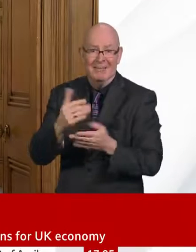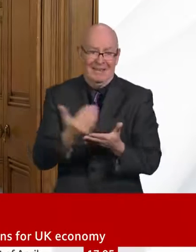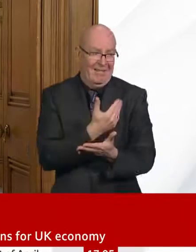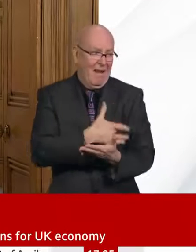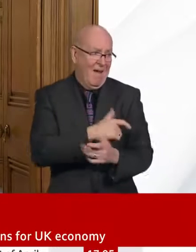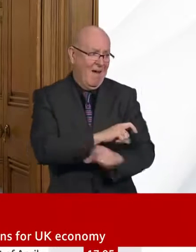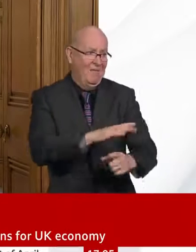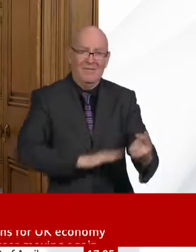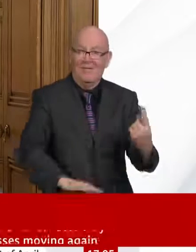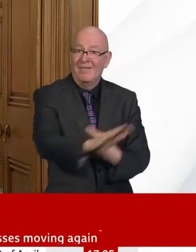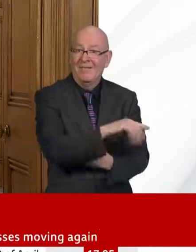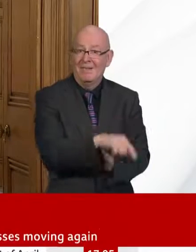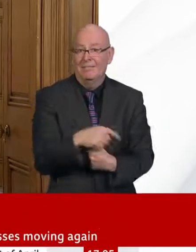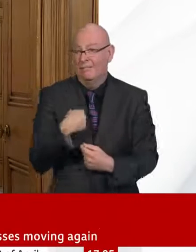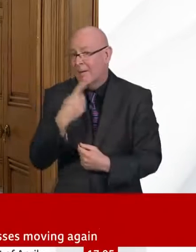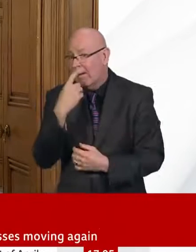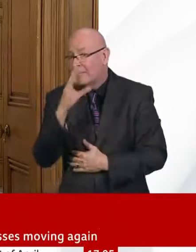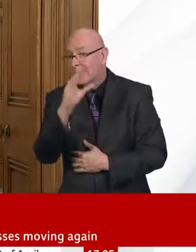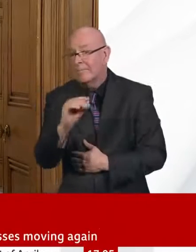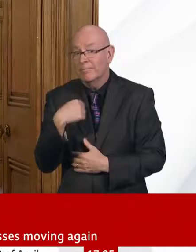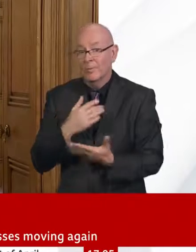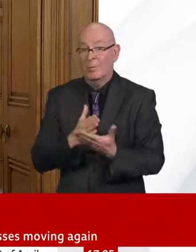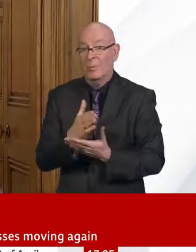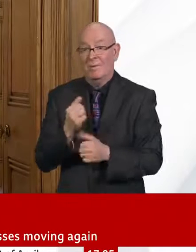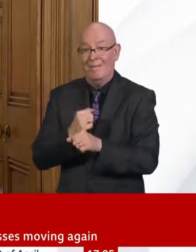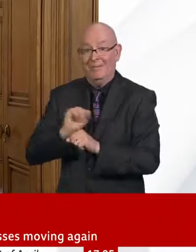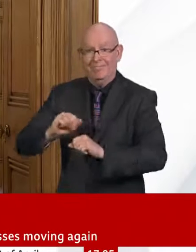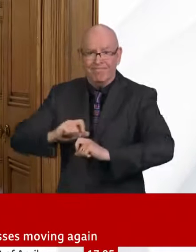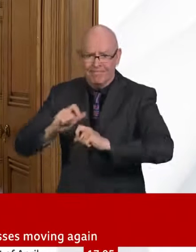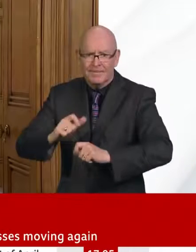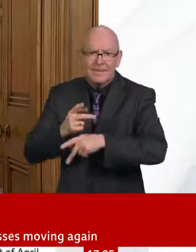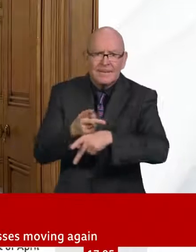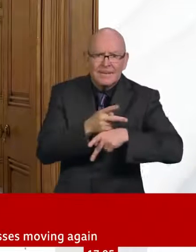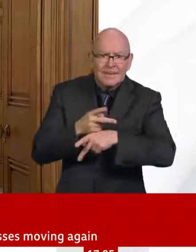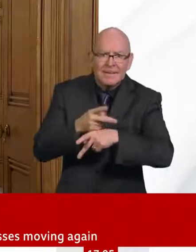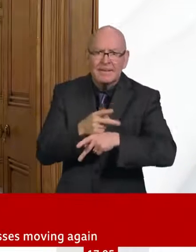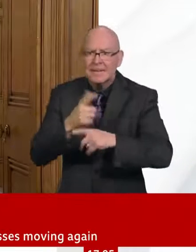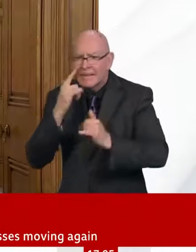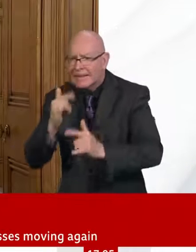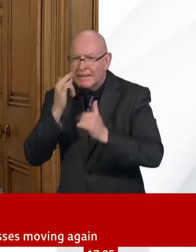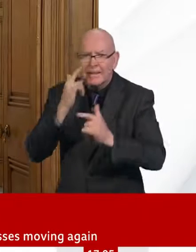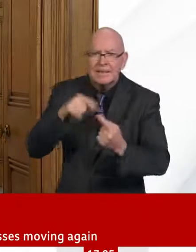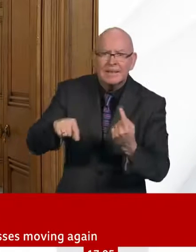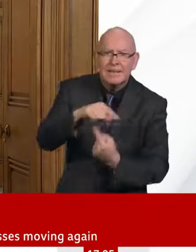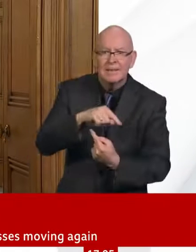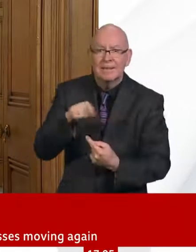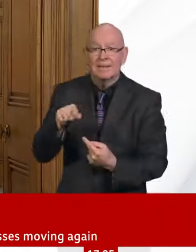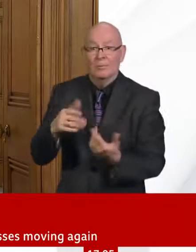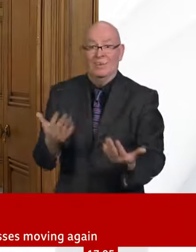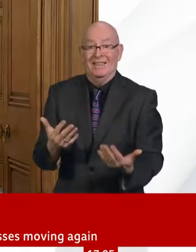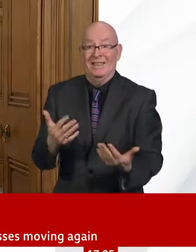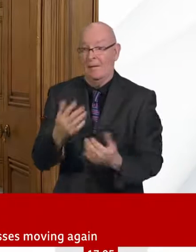UK have been admitted to hospital with the virus, down from 20,184 people yesterday.